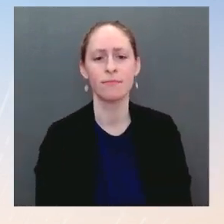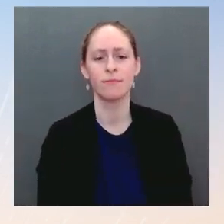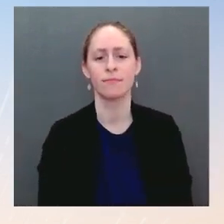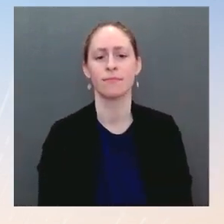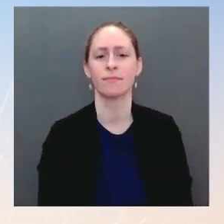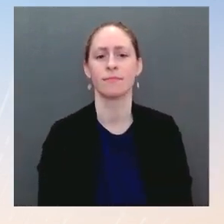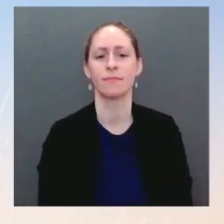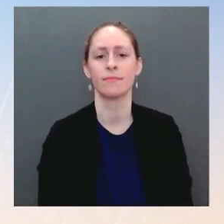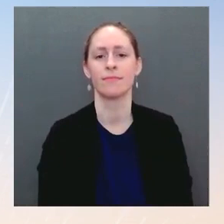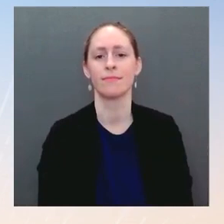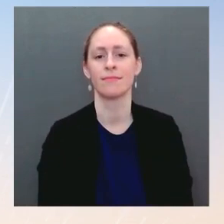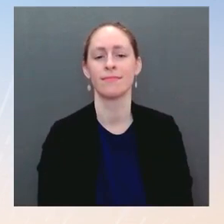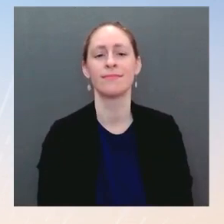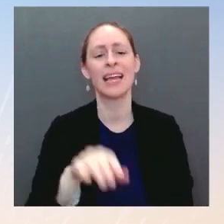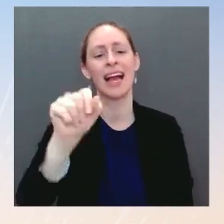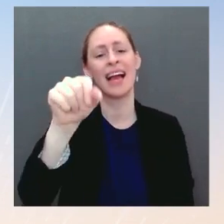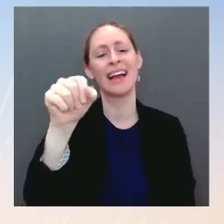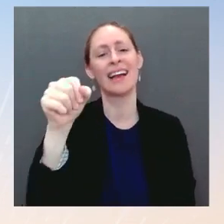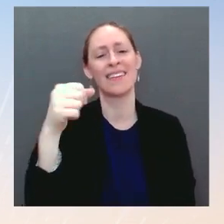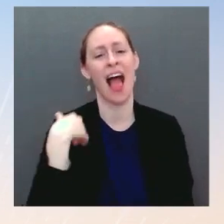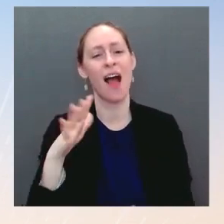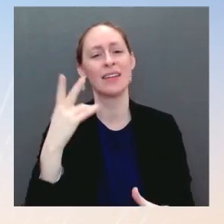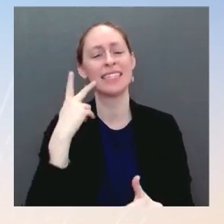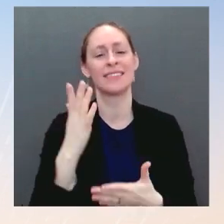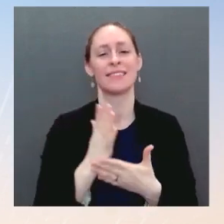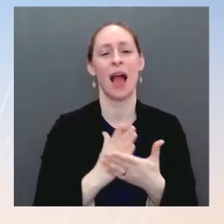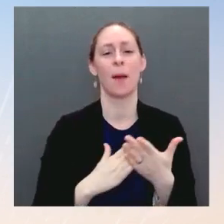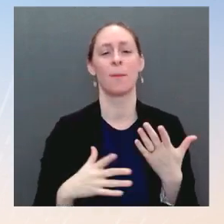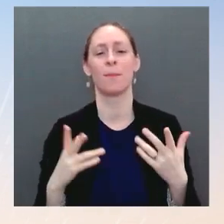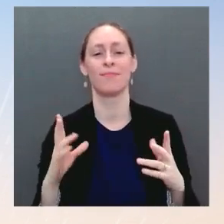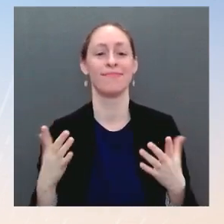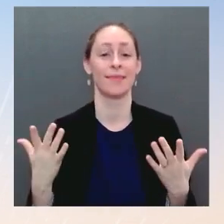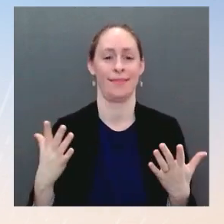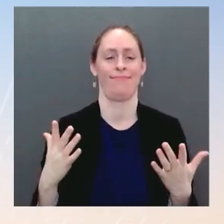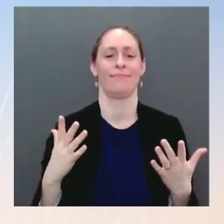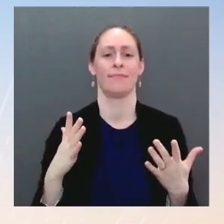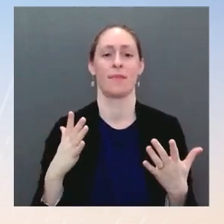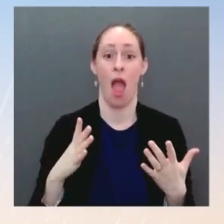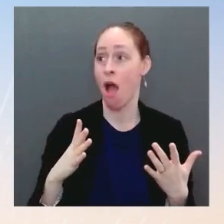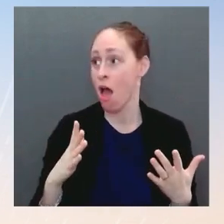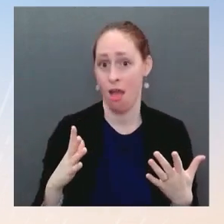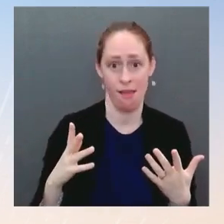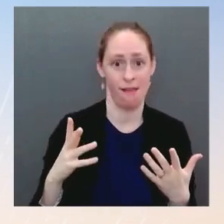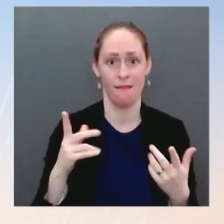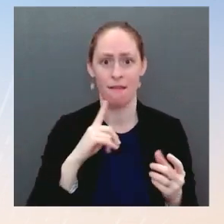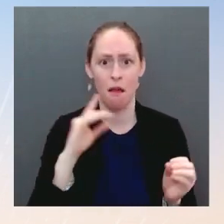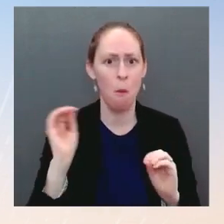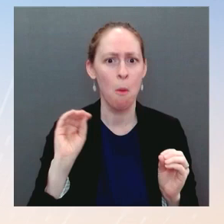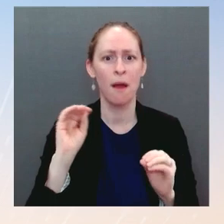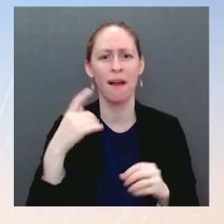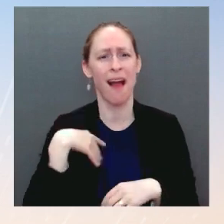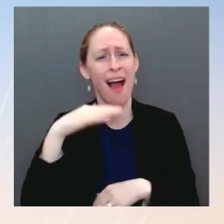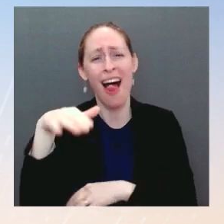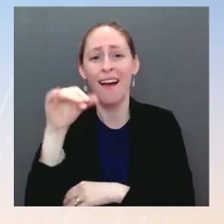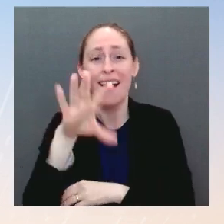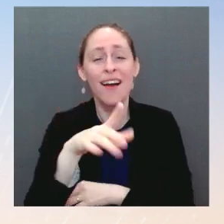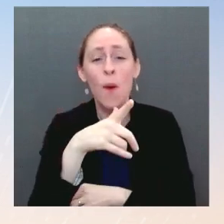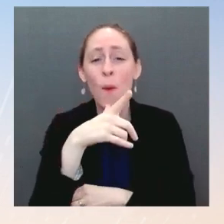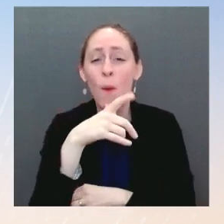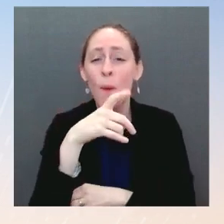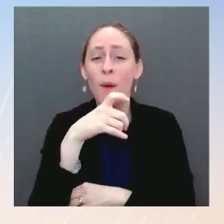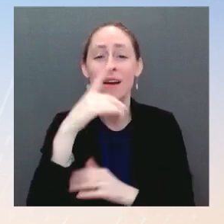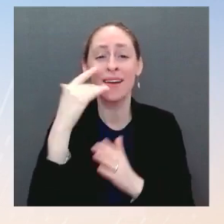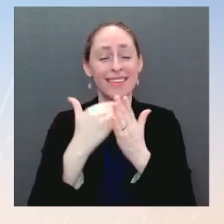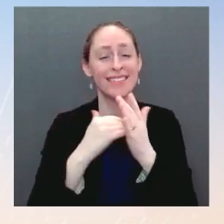We have not mentioned a single name. We have not put out a list. The President made very clear he has not made a selection. And there